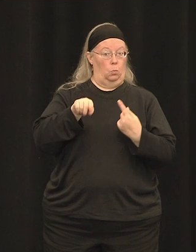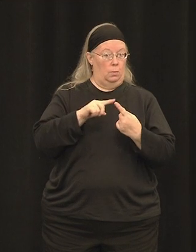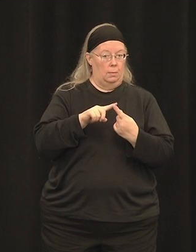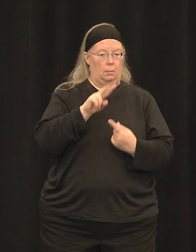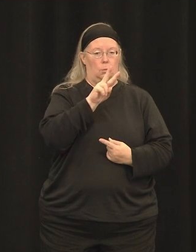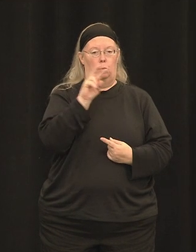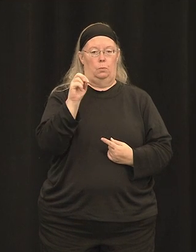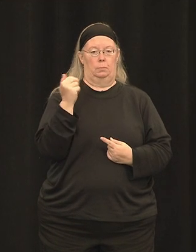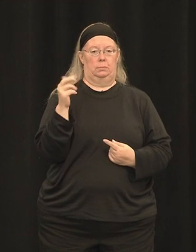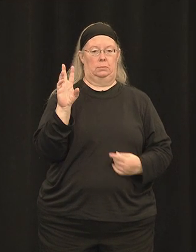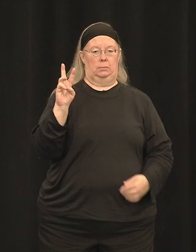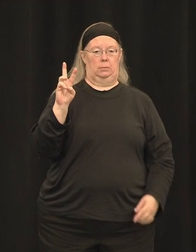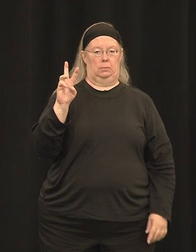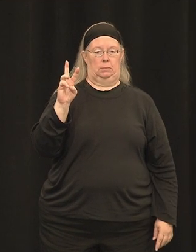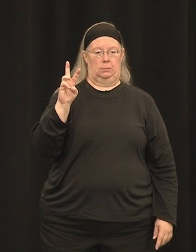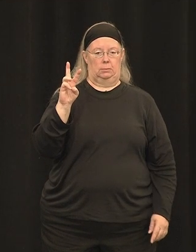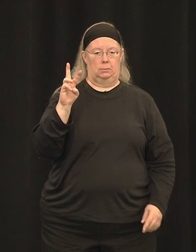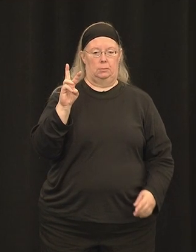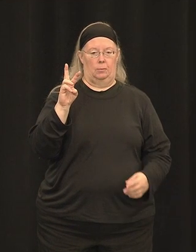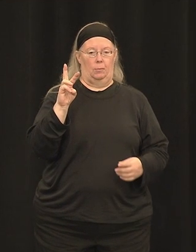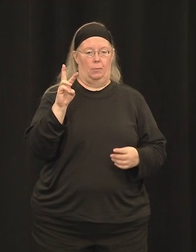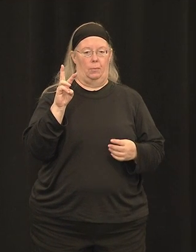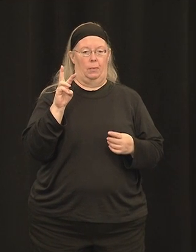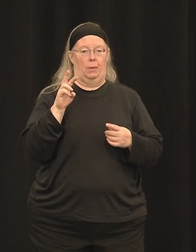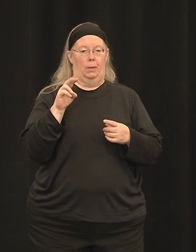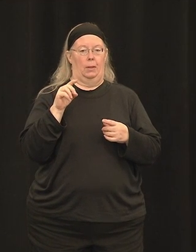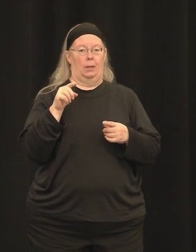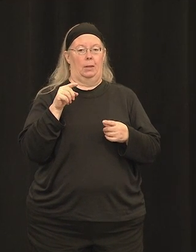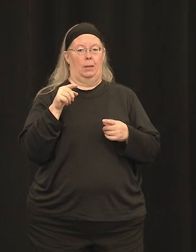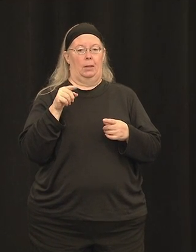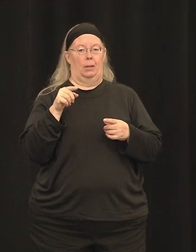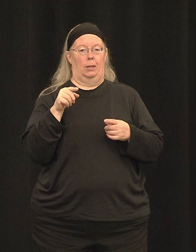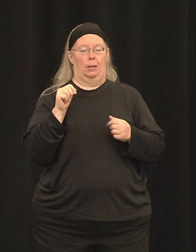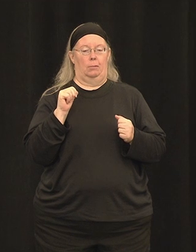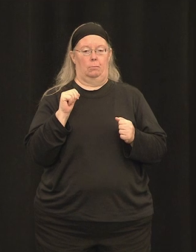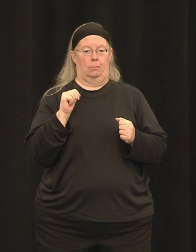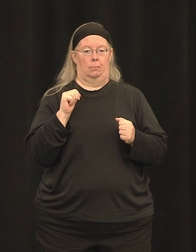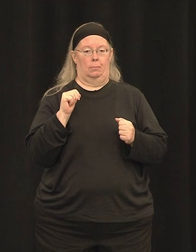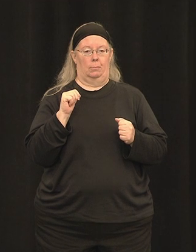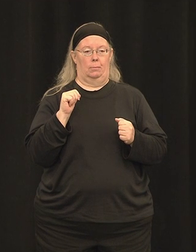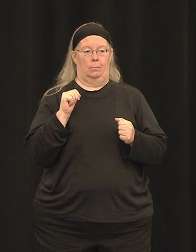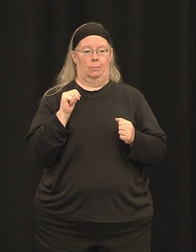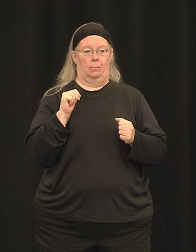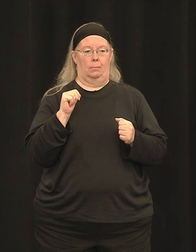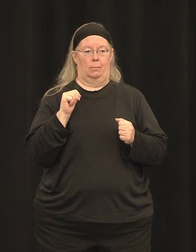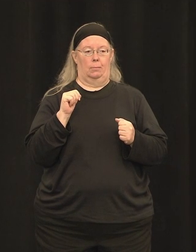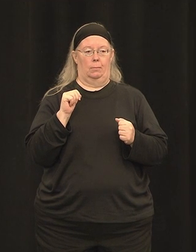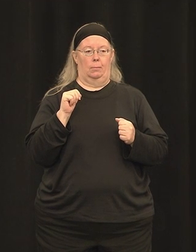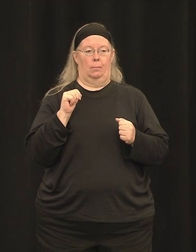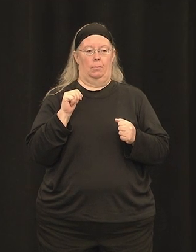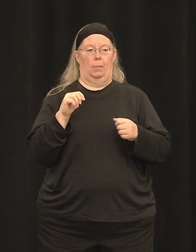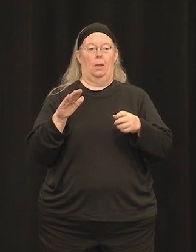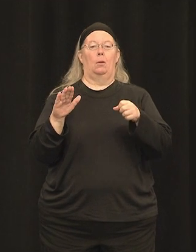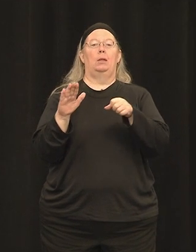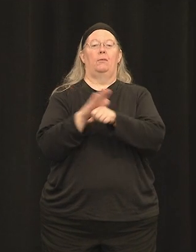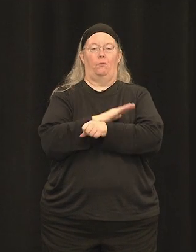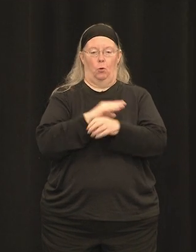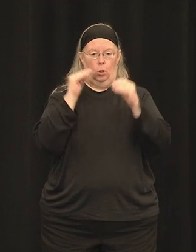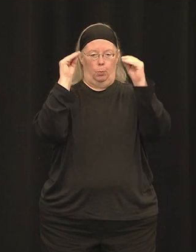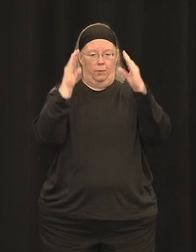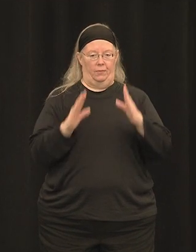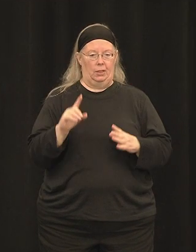and the associate chair or chief of the Division of Molecular and Cellular Therapy